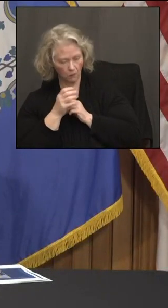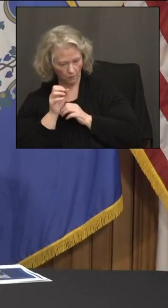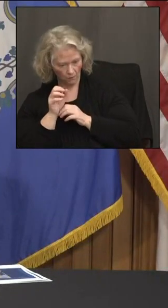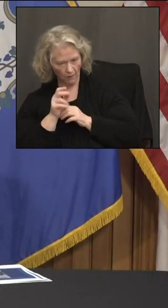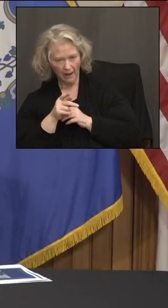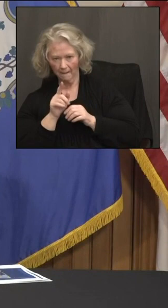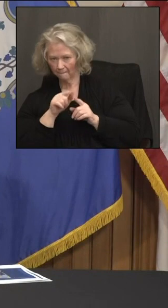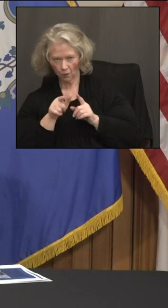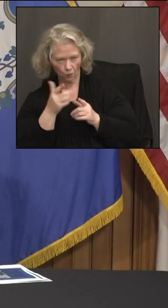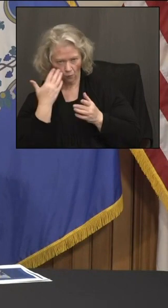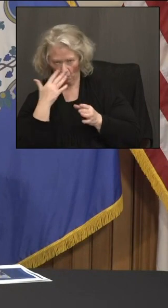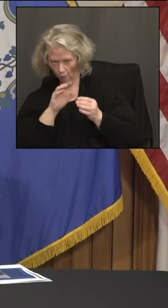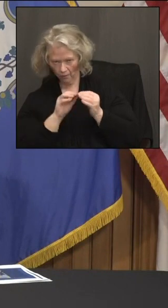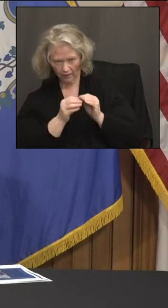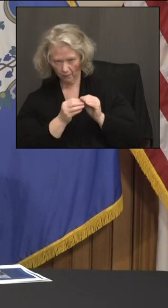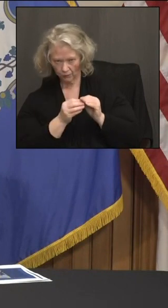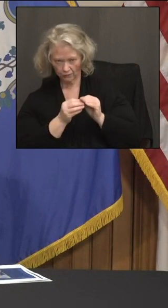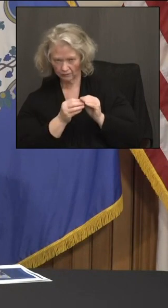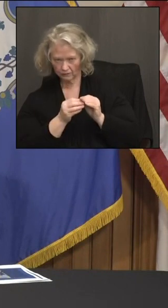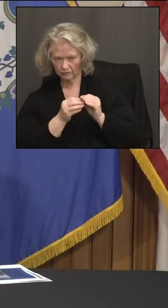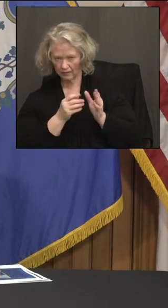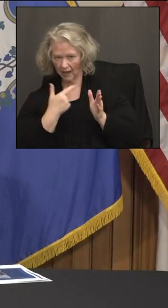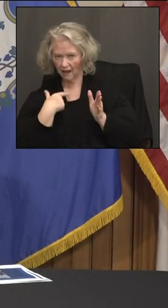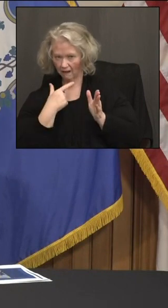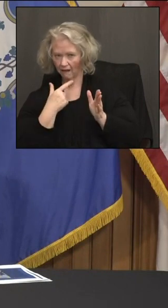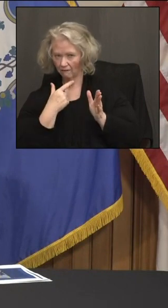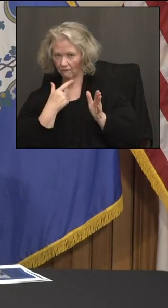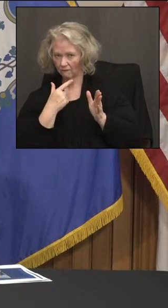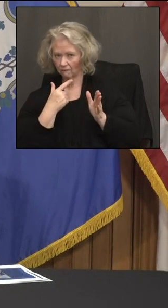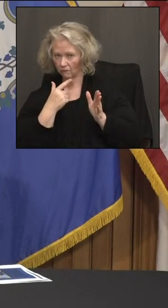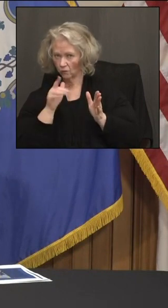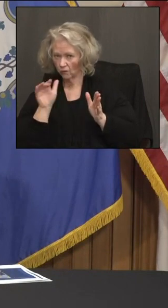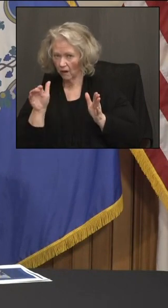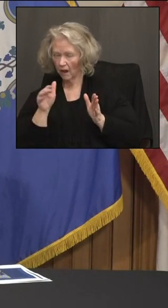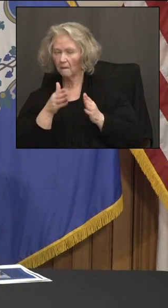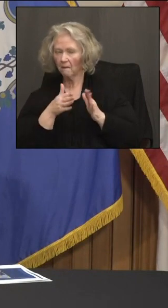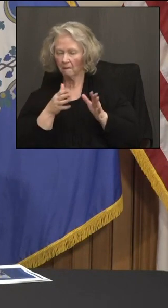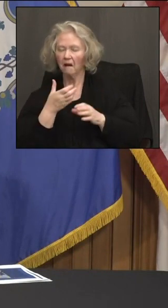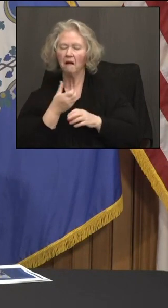you don't have those numbers, that's something public health from what I'm hearing you're saying. Okay.